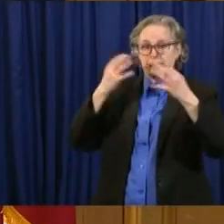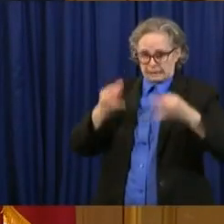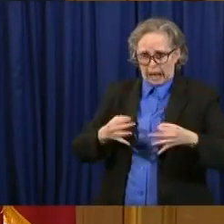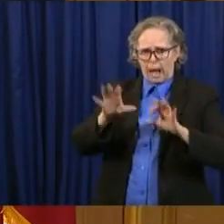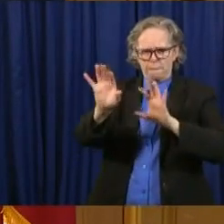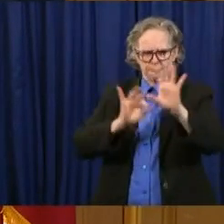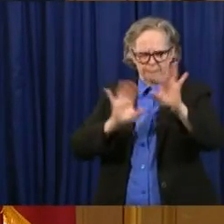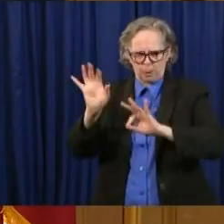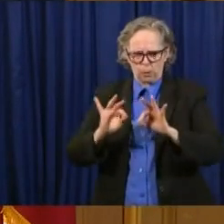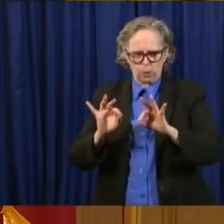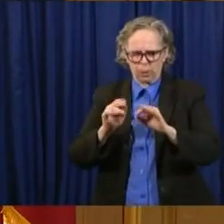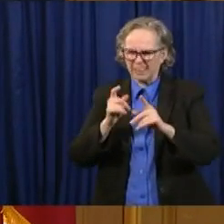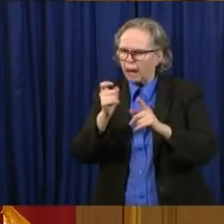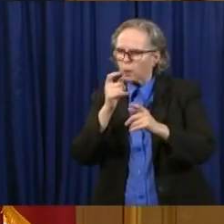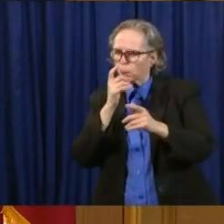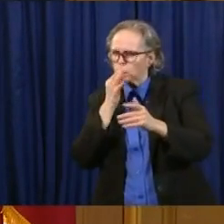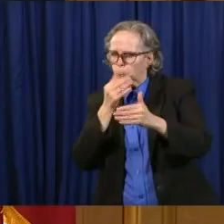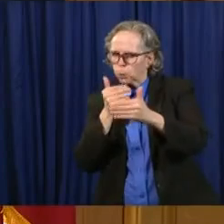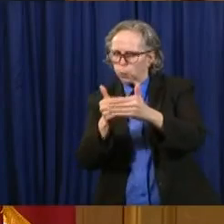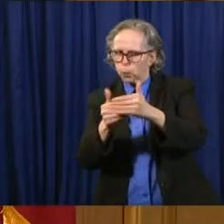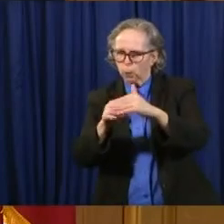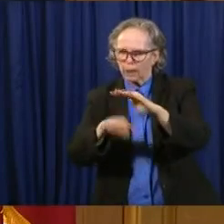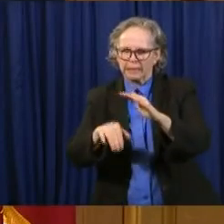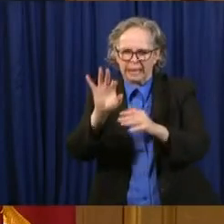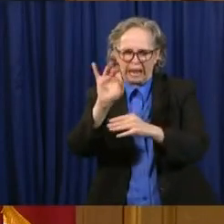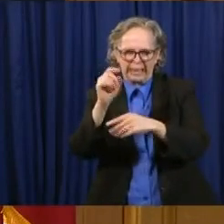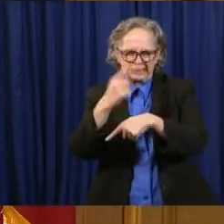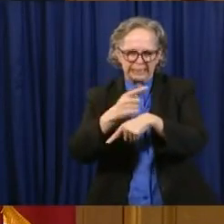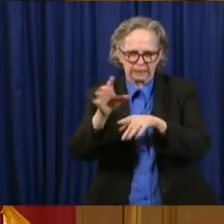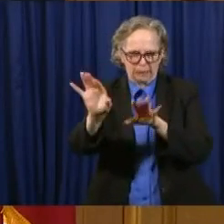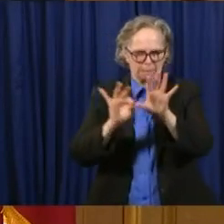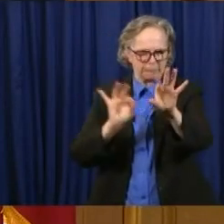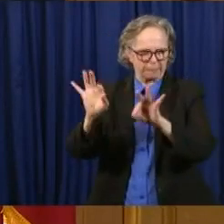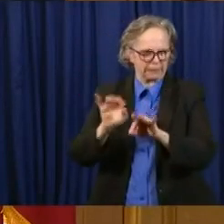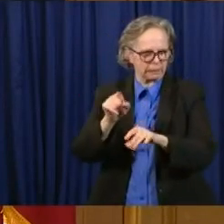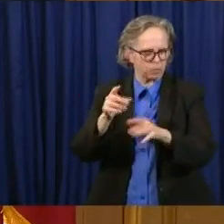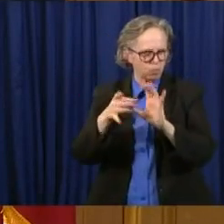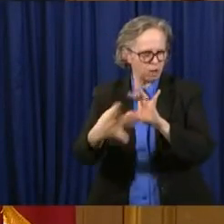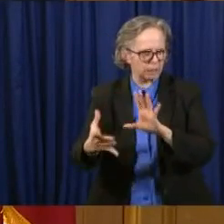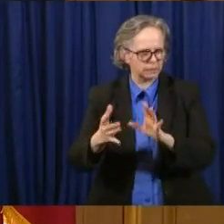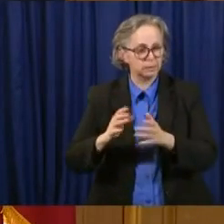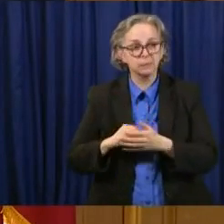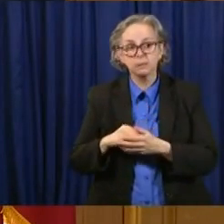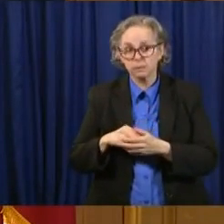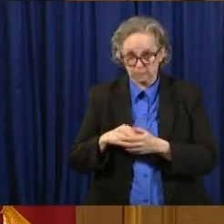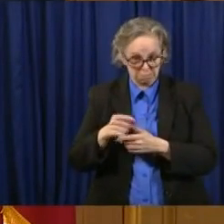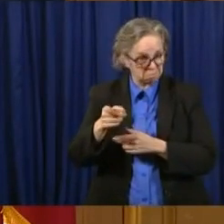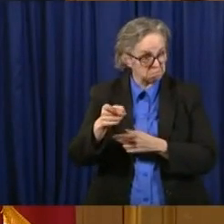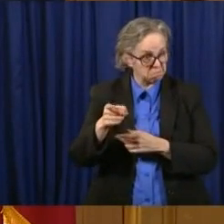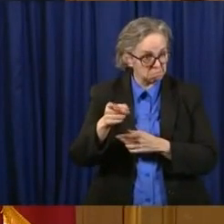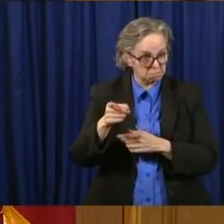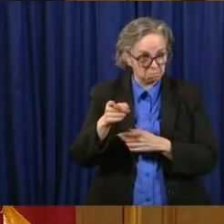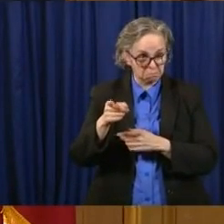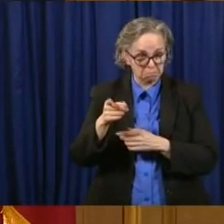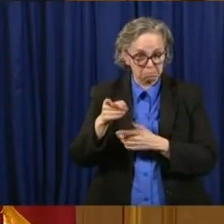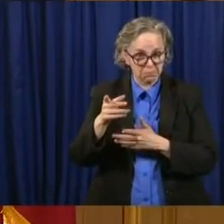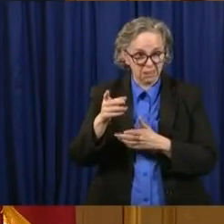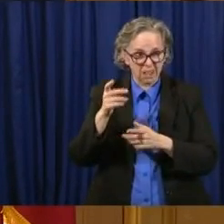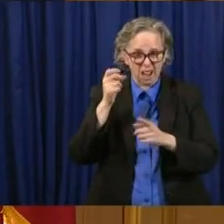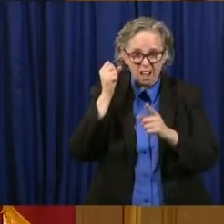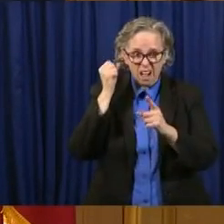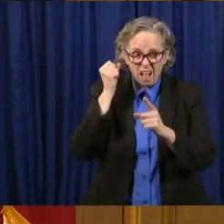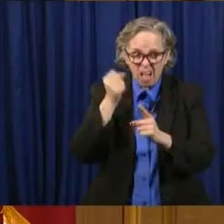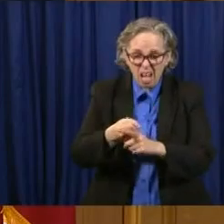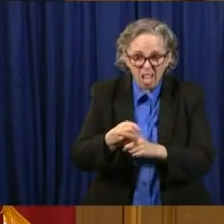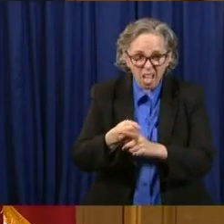that's going to be rolling. Every time one enters that period every day, we're going to consider them eligible. And as long as they don't,